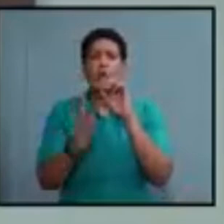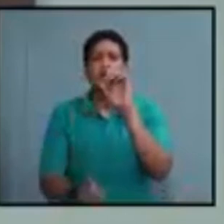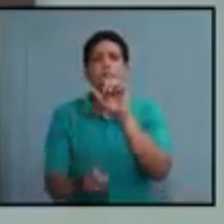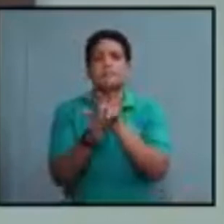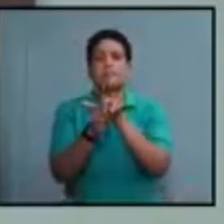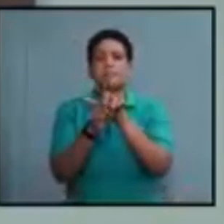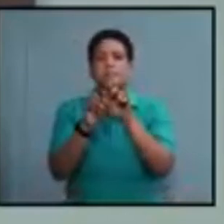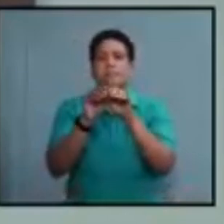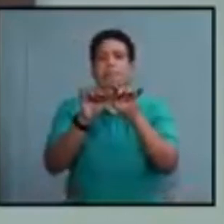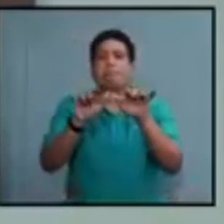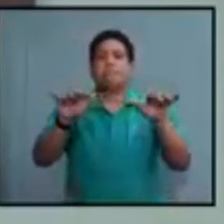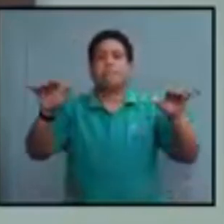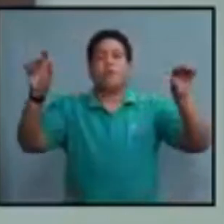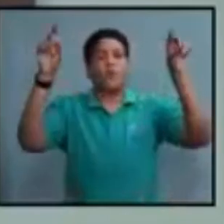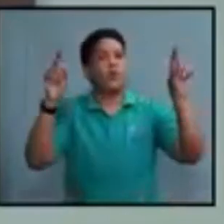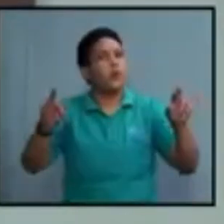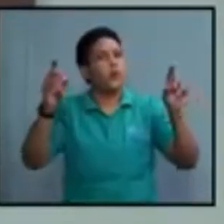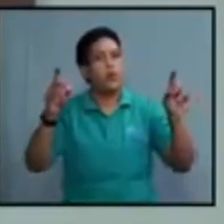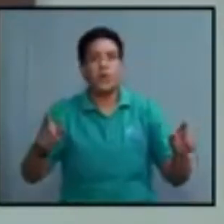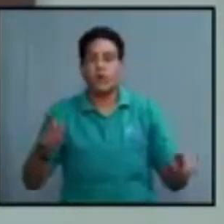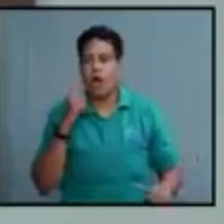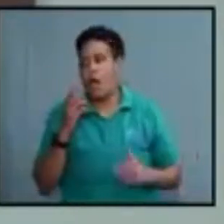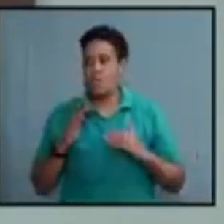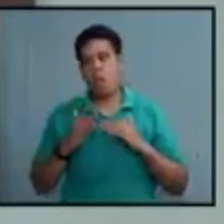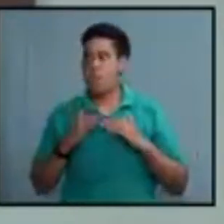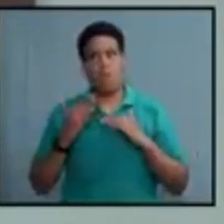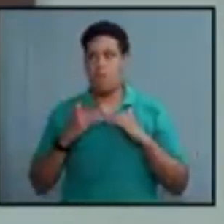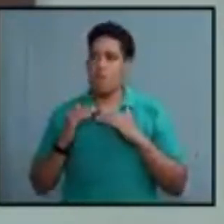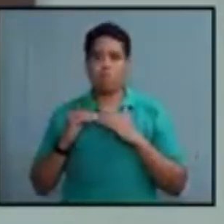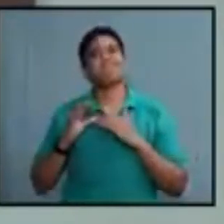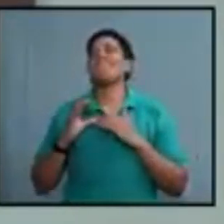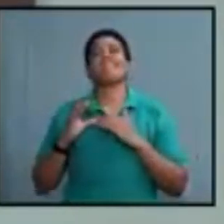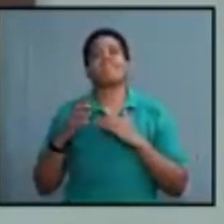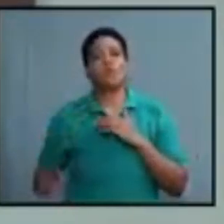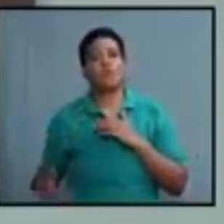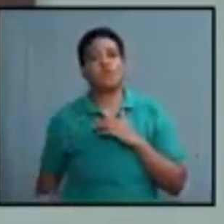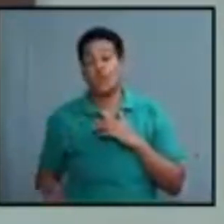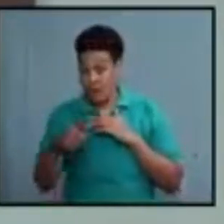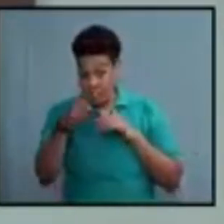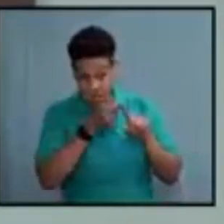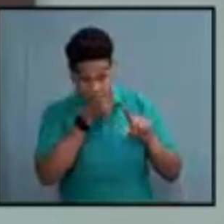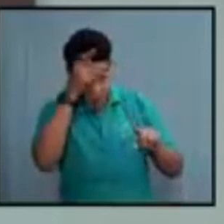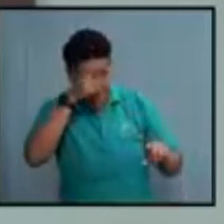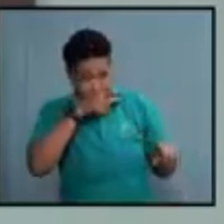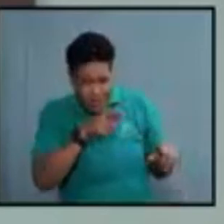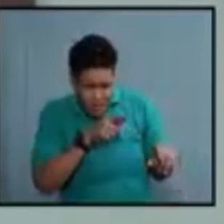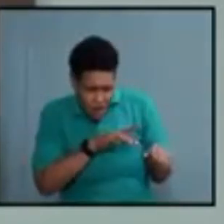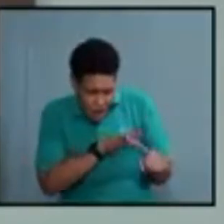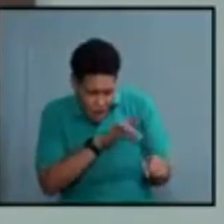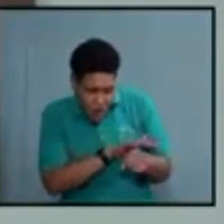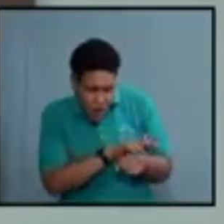occur. The significant increase in all our early warning indicators suggests that